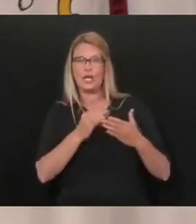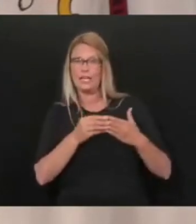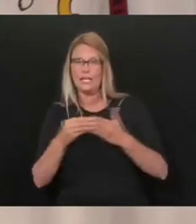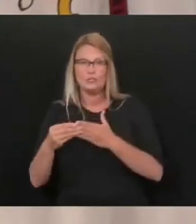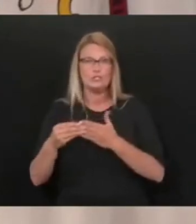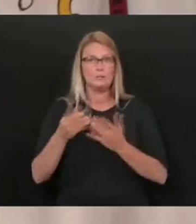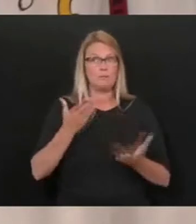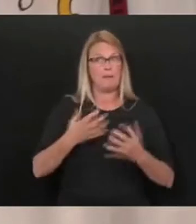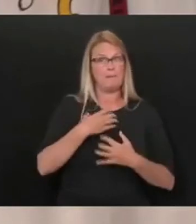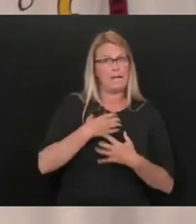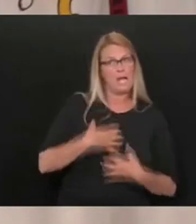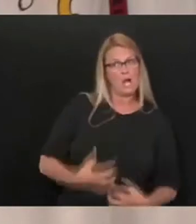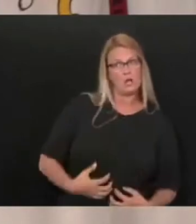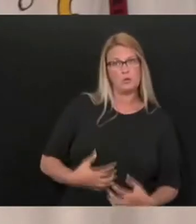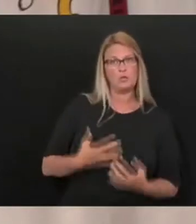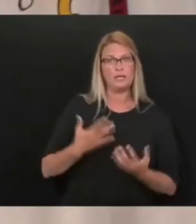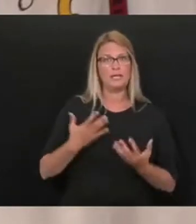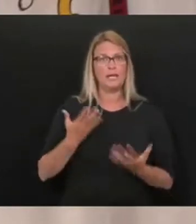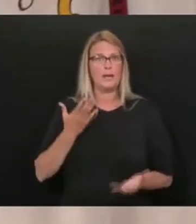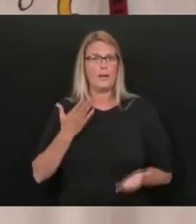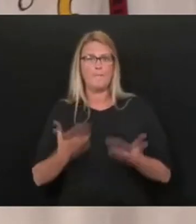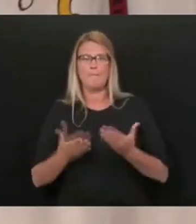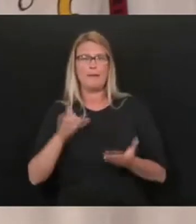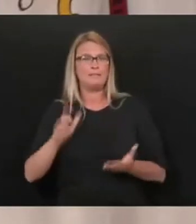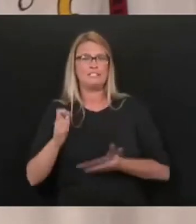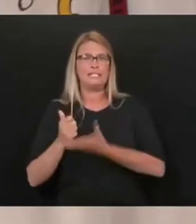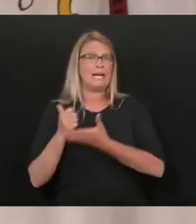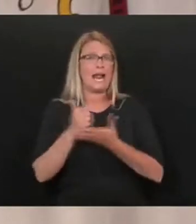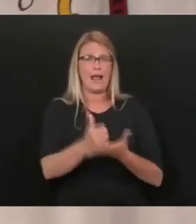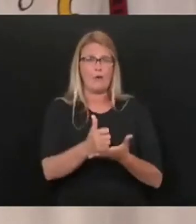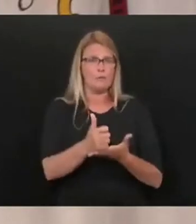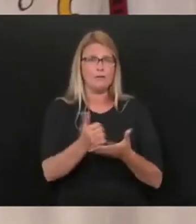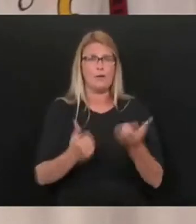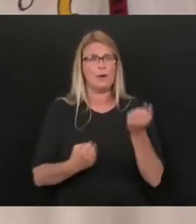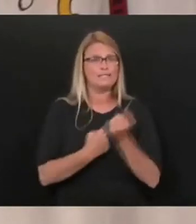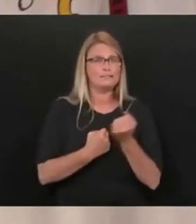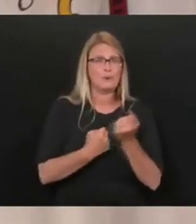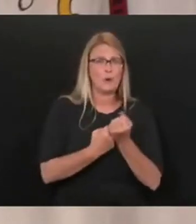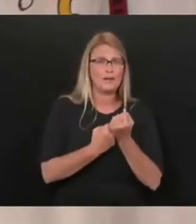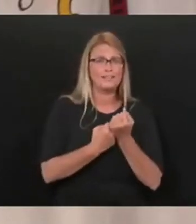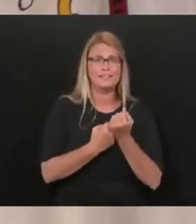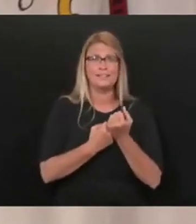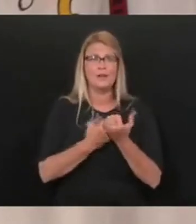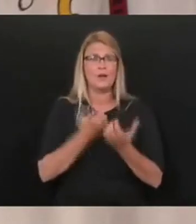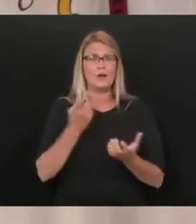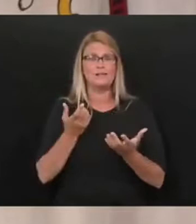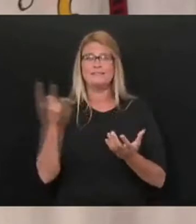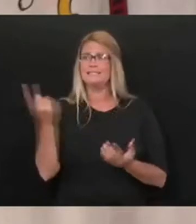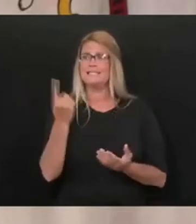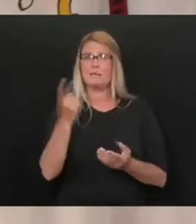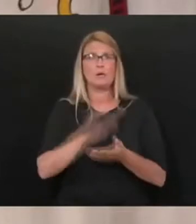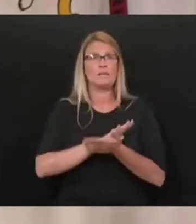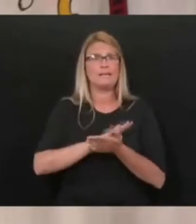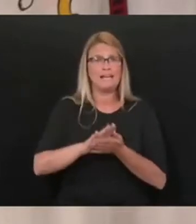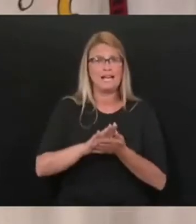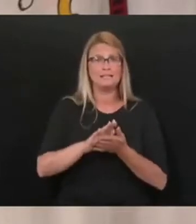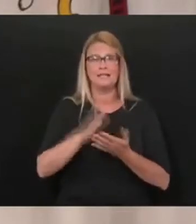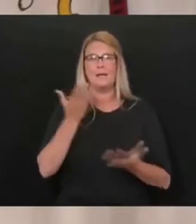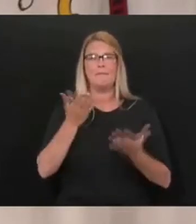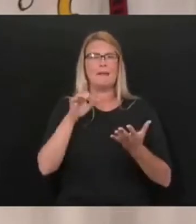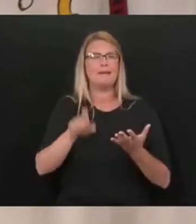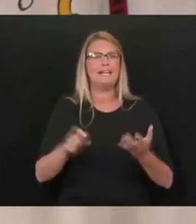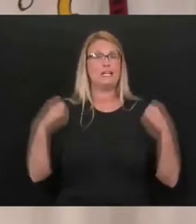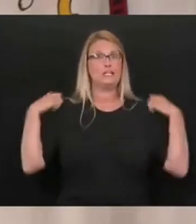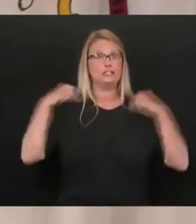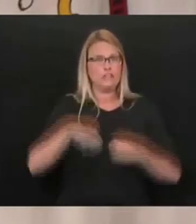They may need, needed just a helping hand, just a kind voice, just, they may have needed a jacket. I mean,